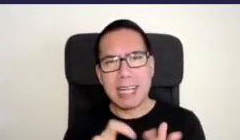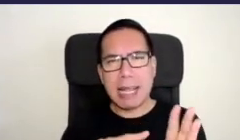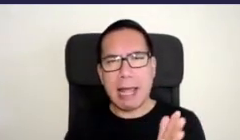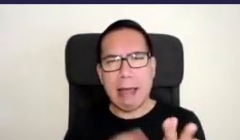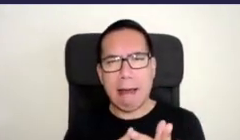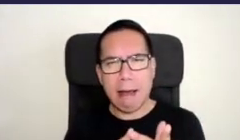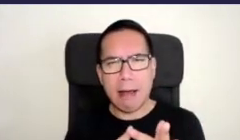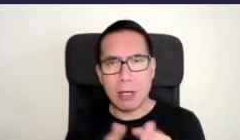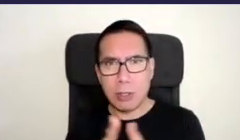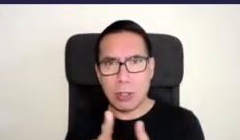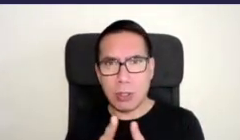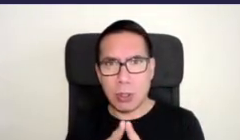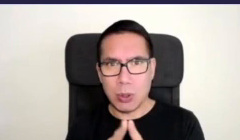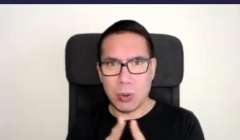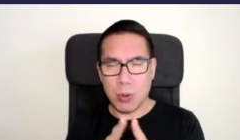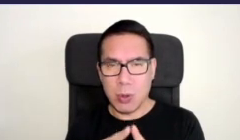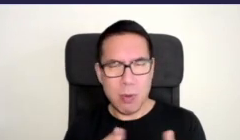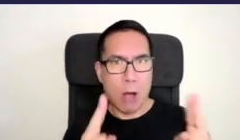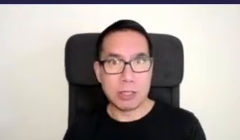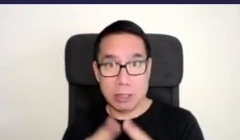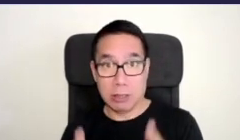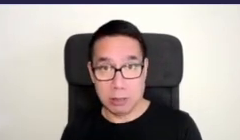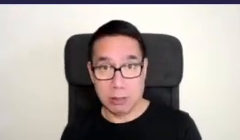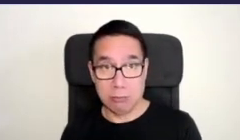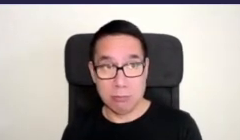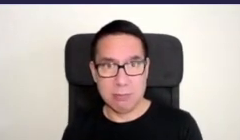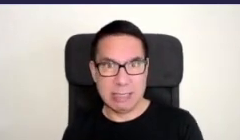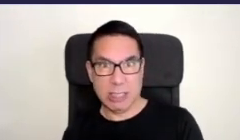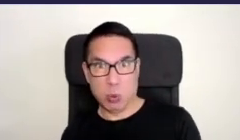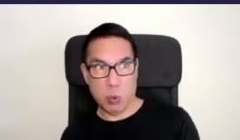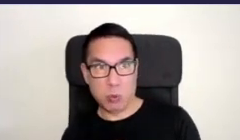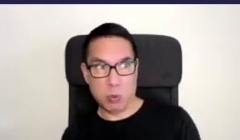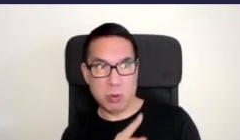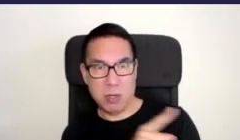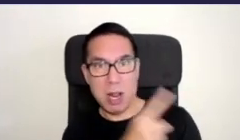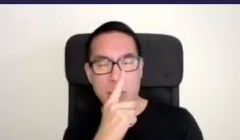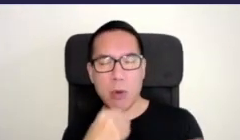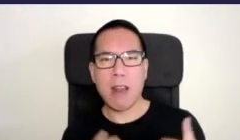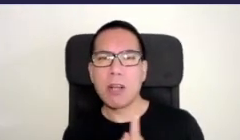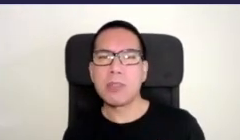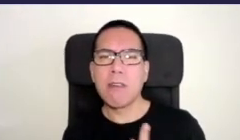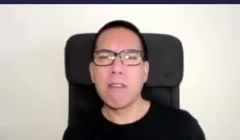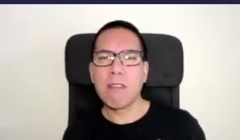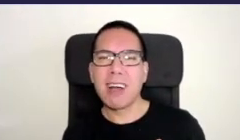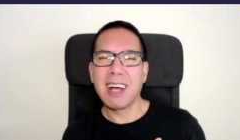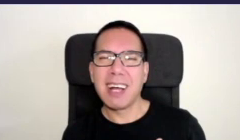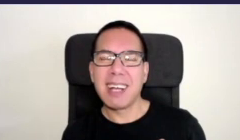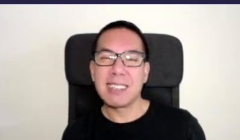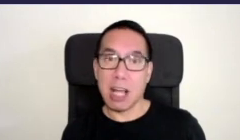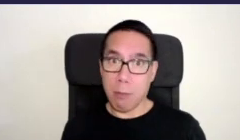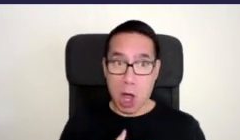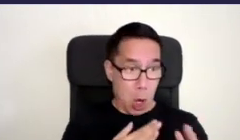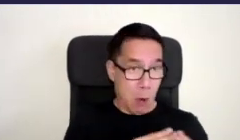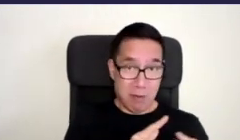housing just next door as well where a lot of people live by themselves the conversation this is as far as I've gone away from home I knew